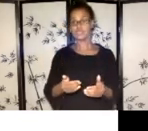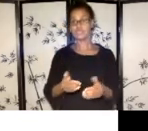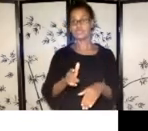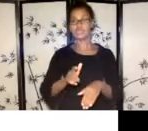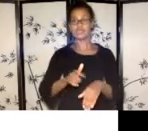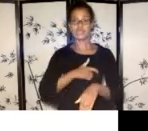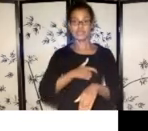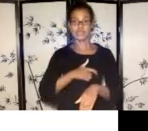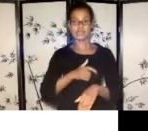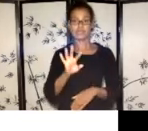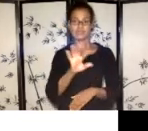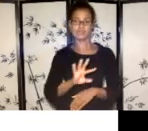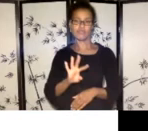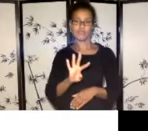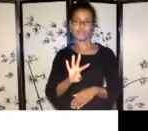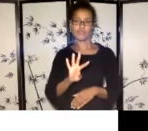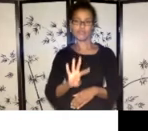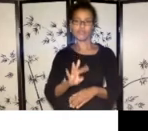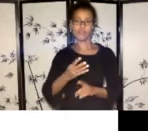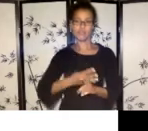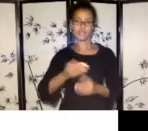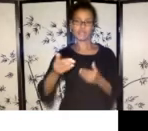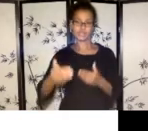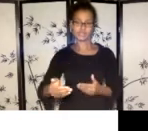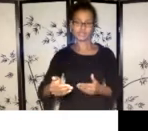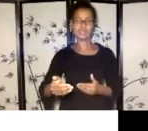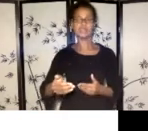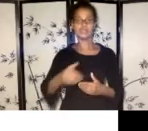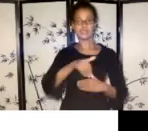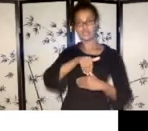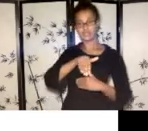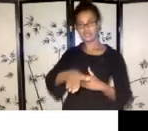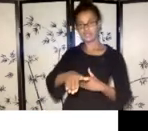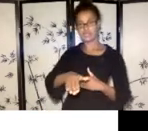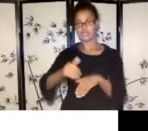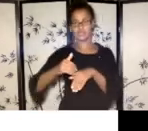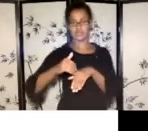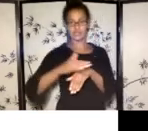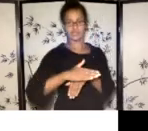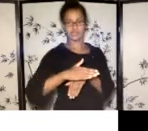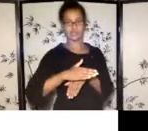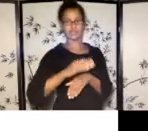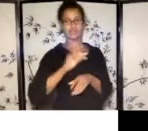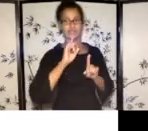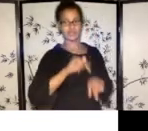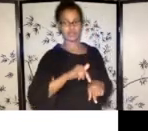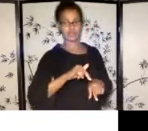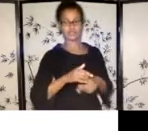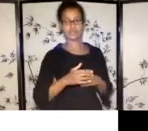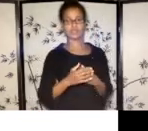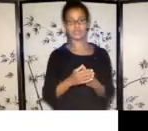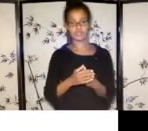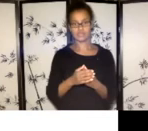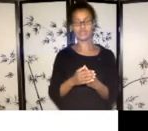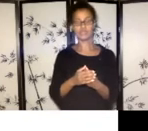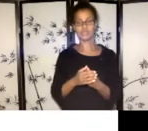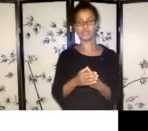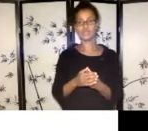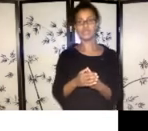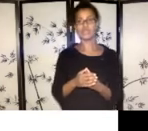to when the notifications are sent out. Notifications are posted in your NOVA account.